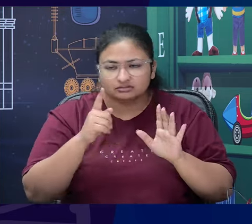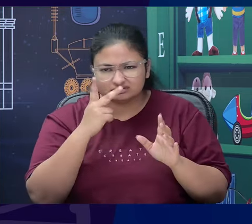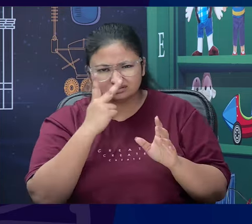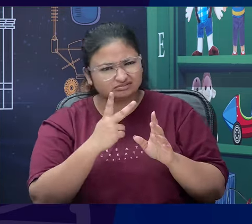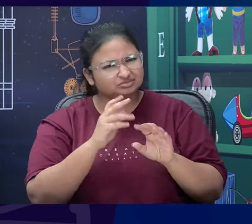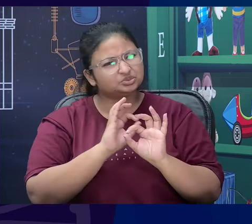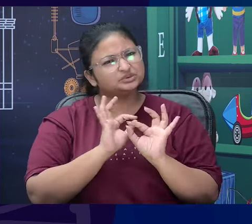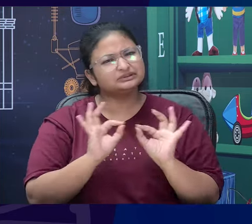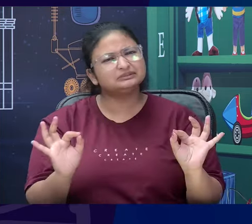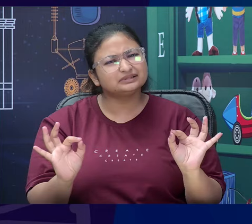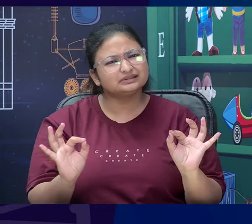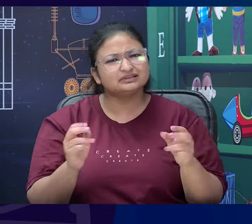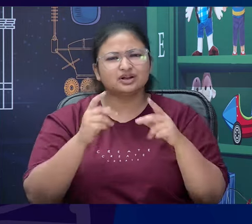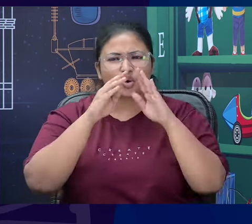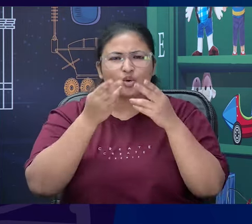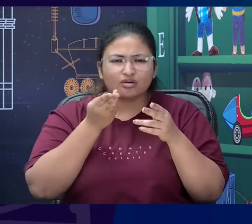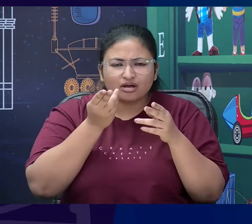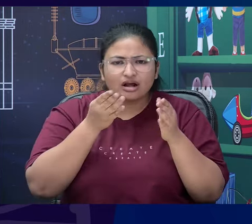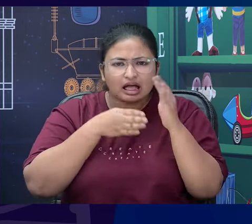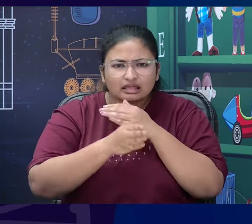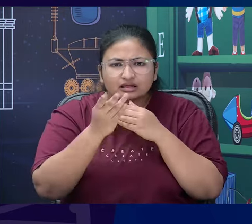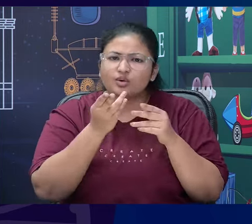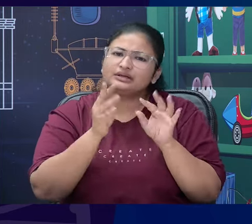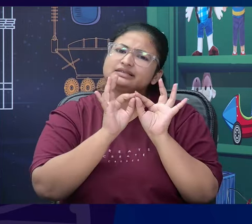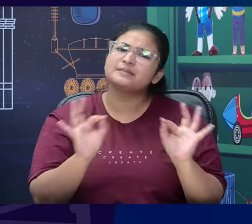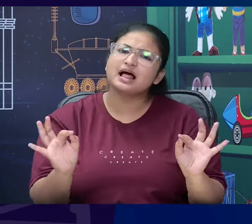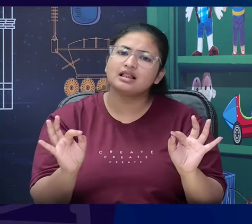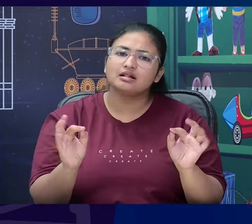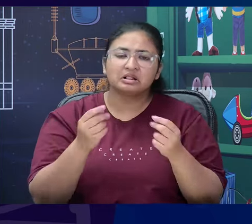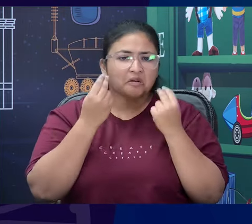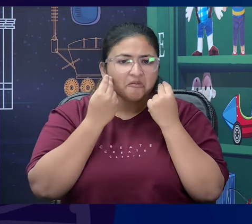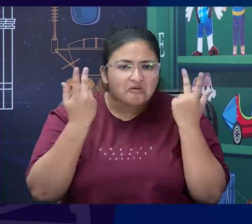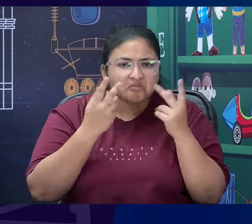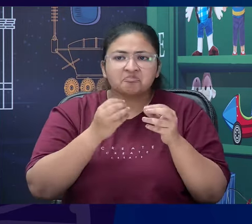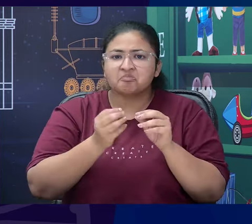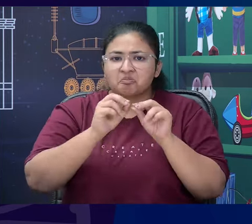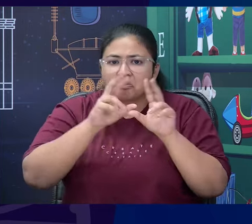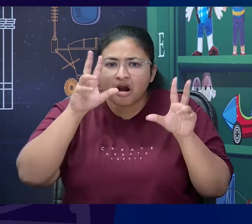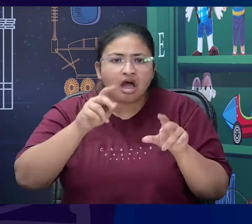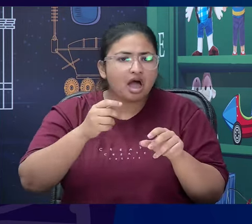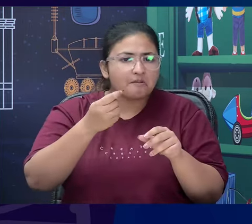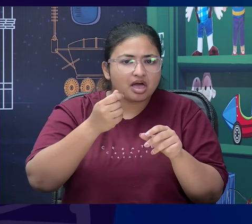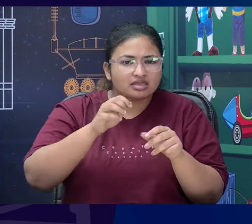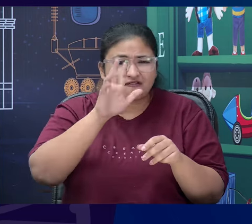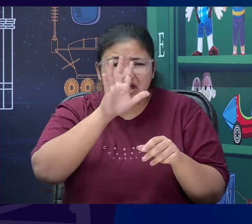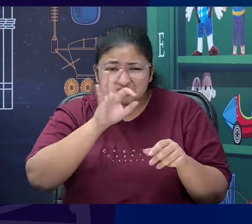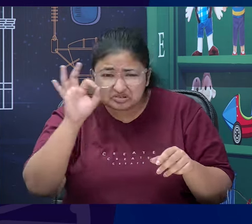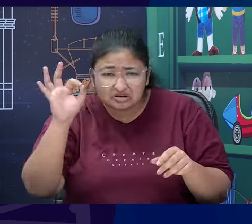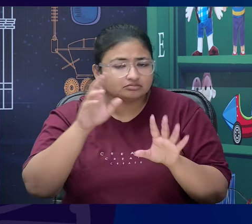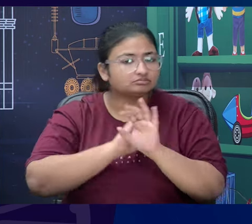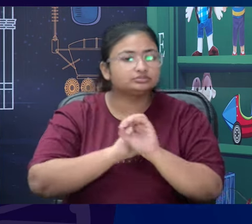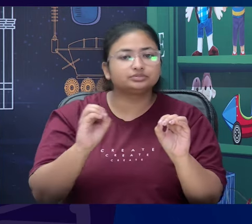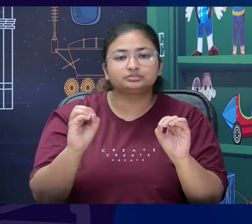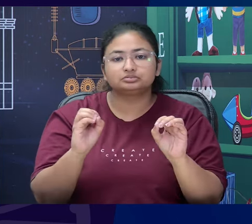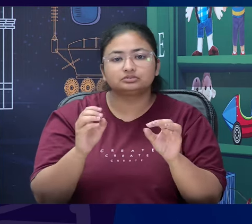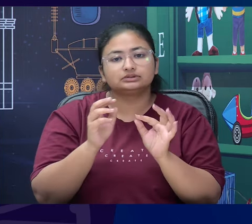also cheap not like what we see in James Bond movies nothing fancy and Fowler is feeling very let down and